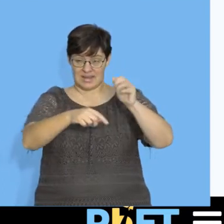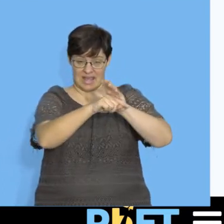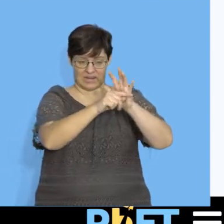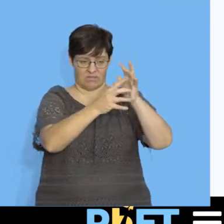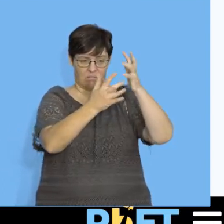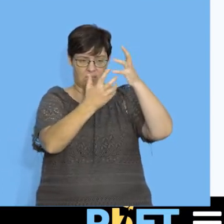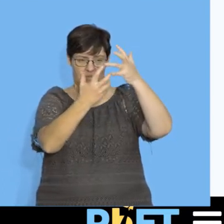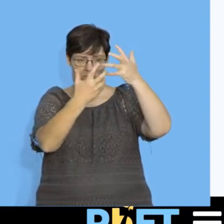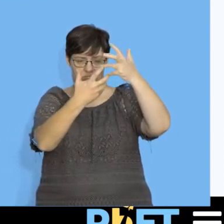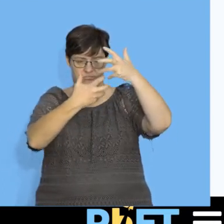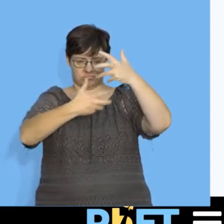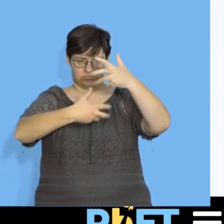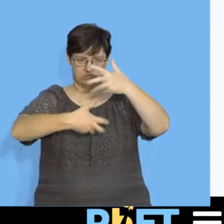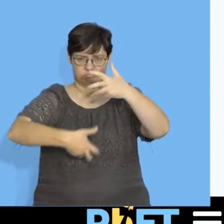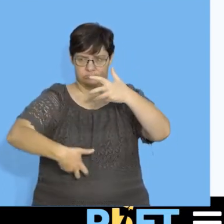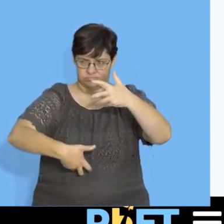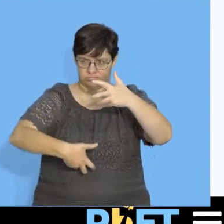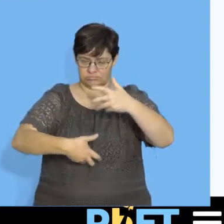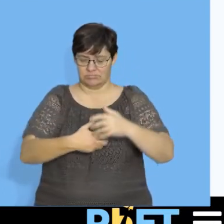Let's look at that. What does happen to the correlation?